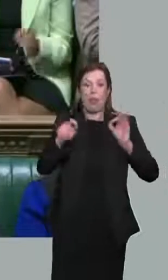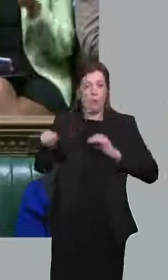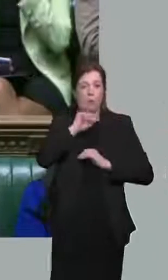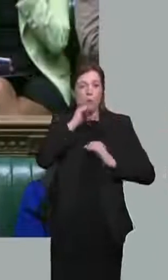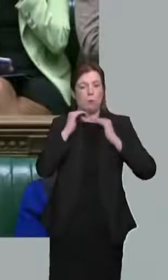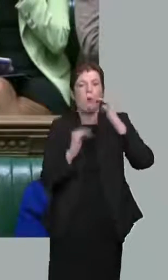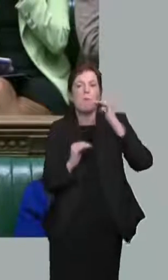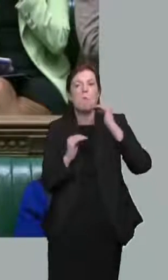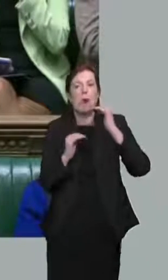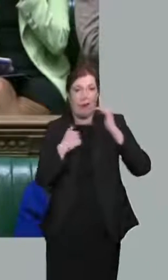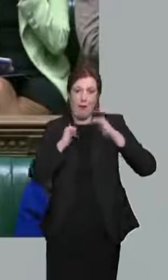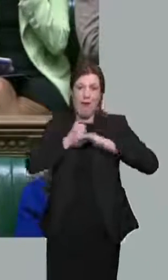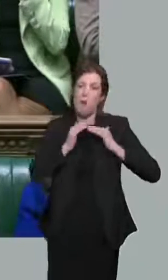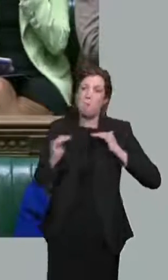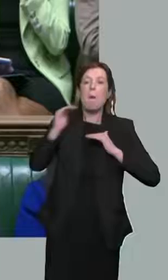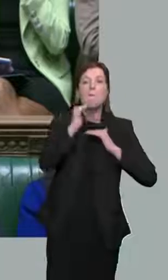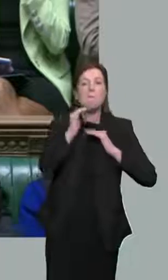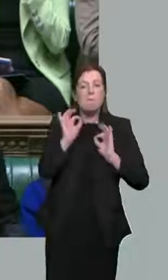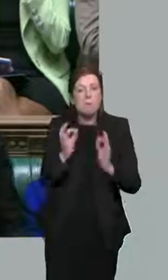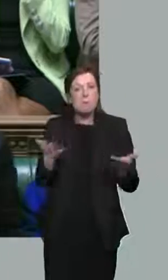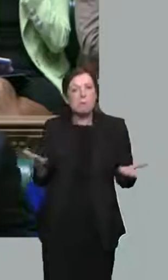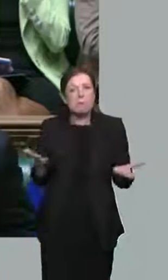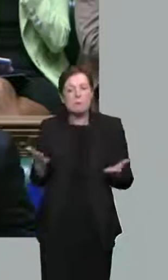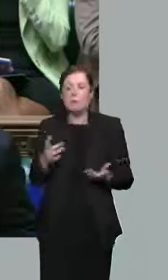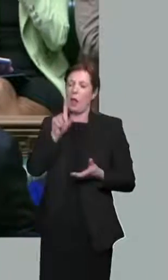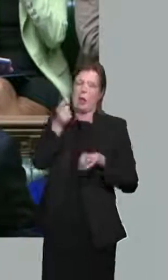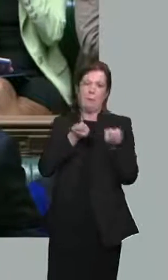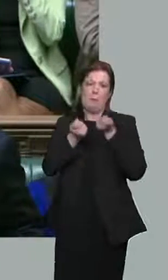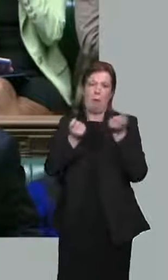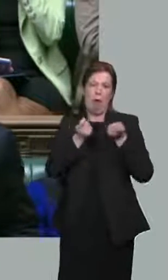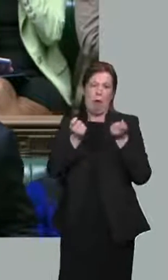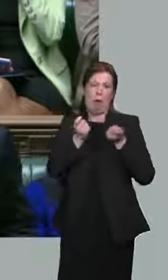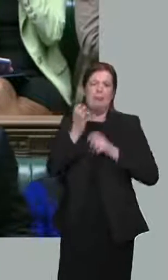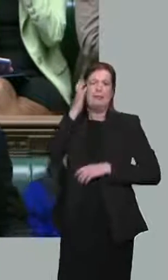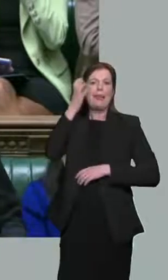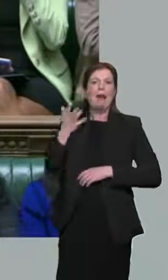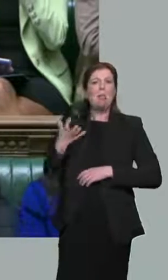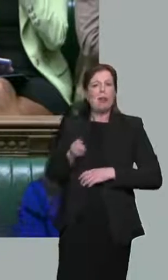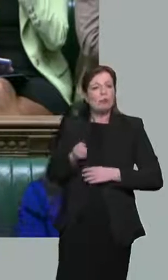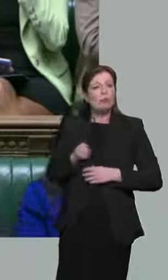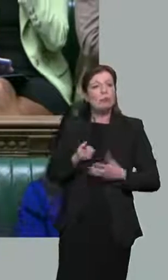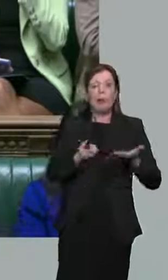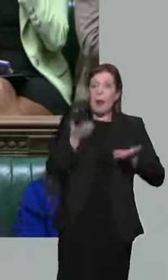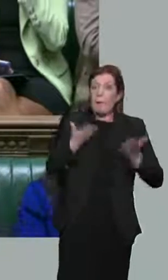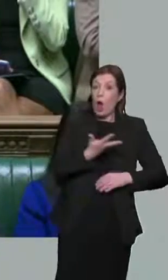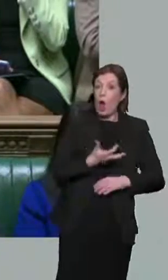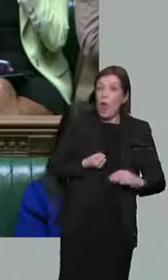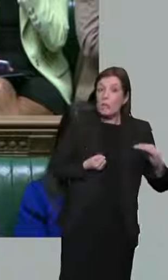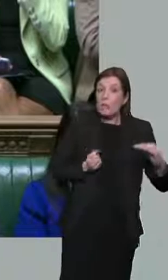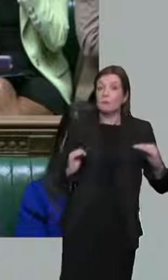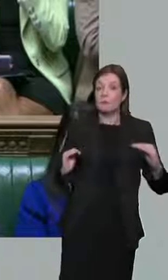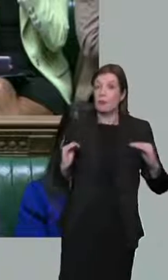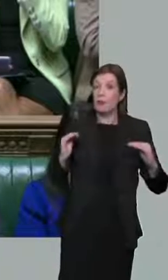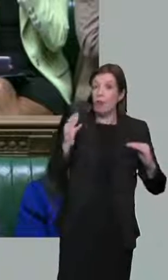during that time. I am pleased to say that the state pension now, relative to earnings, is at the highest level it has been